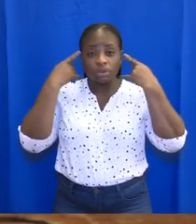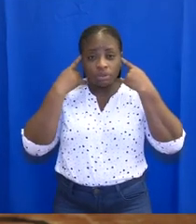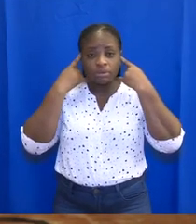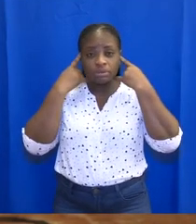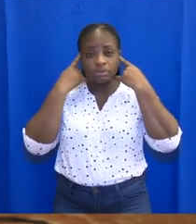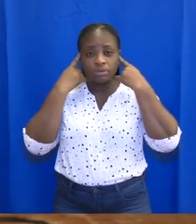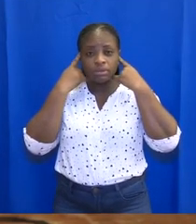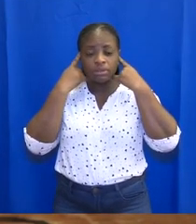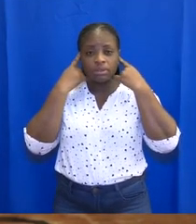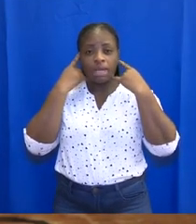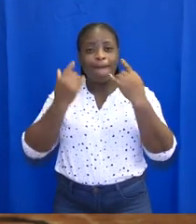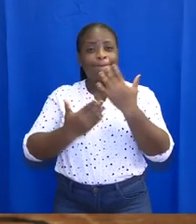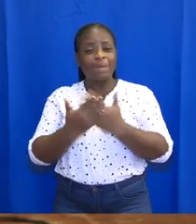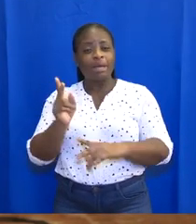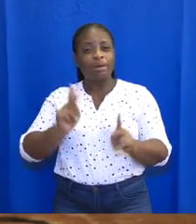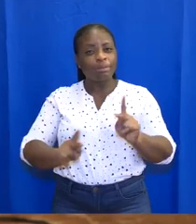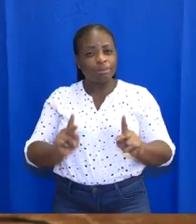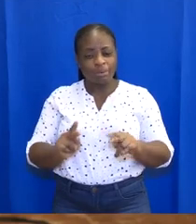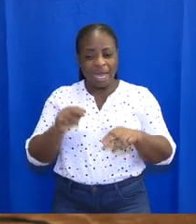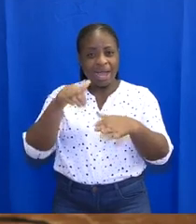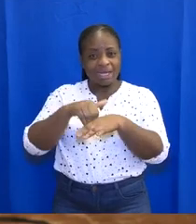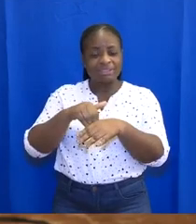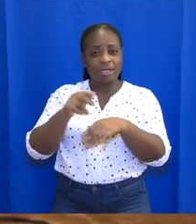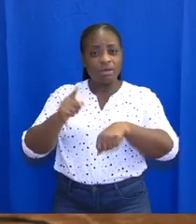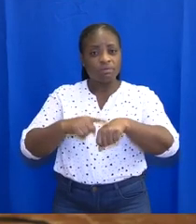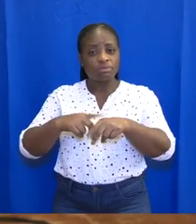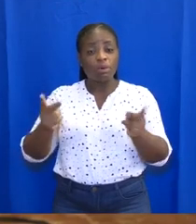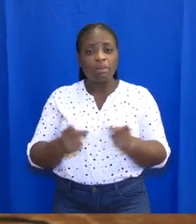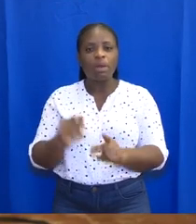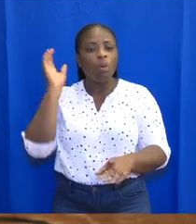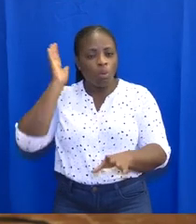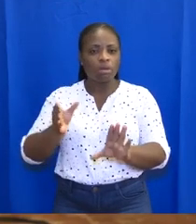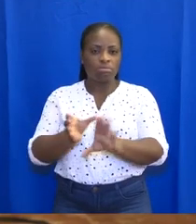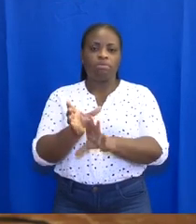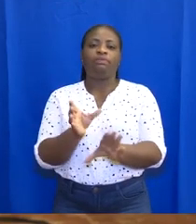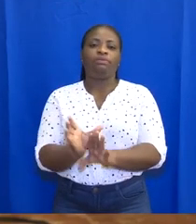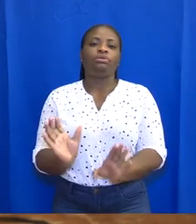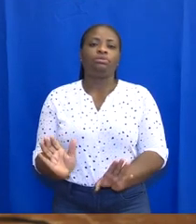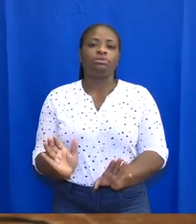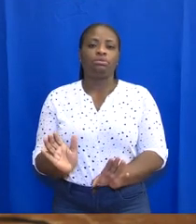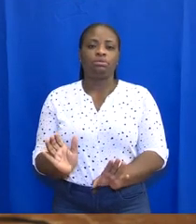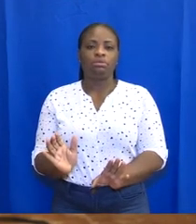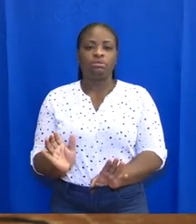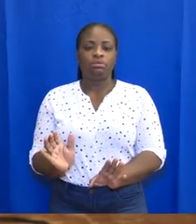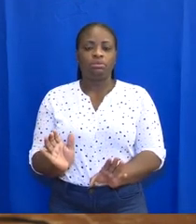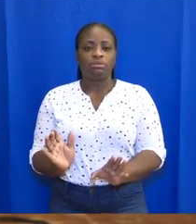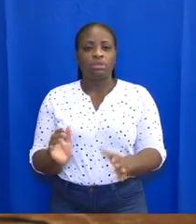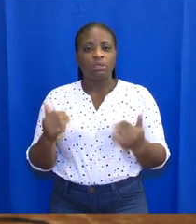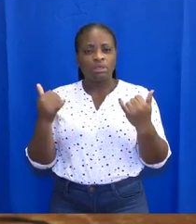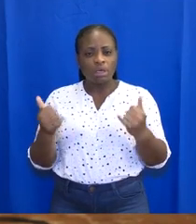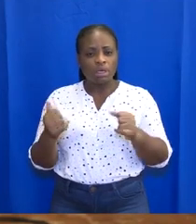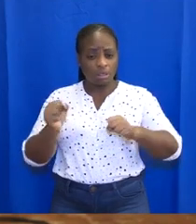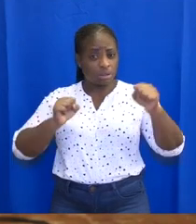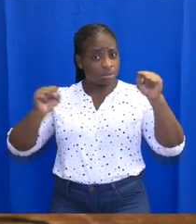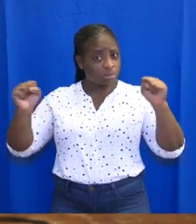The restart of all other sporting